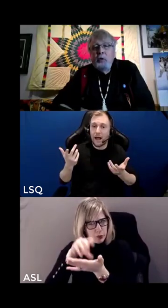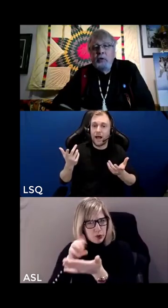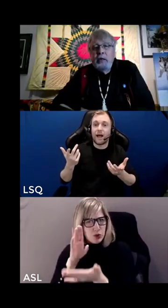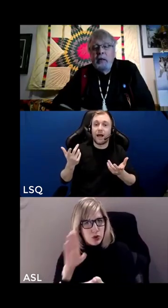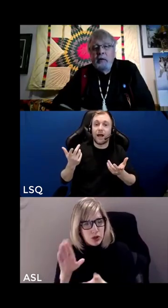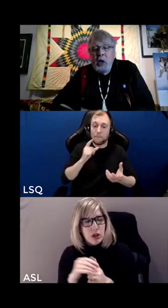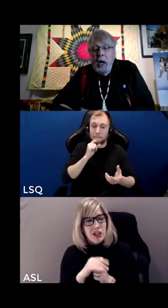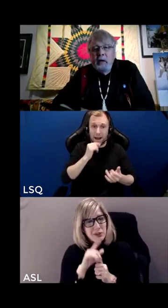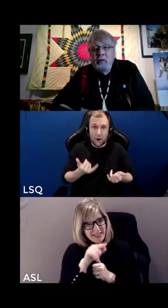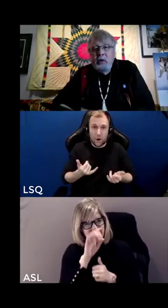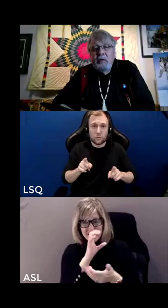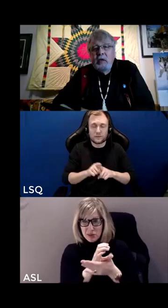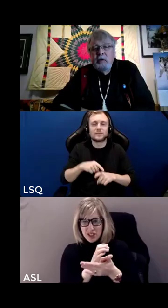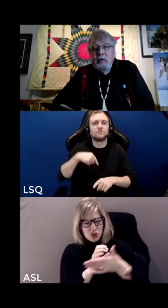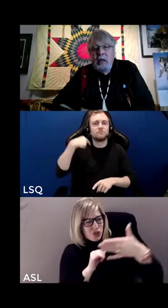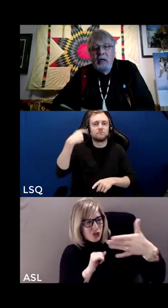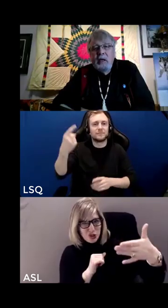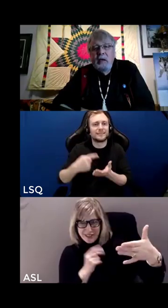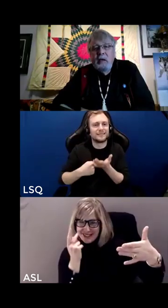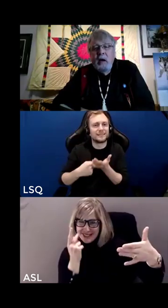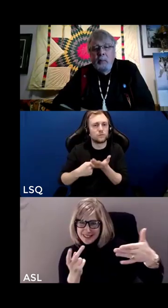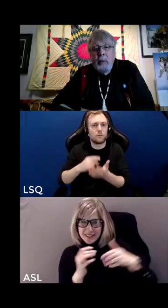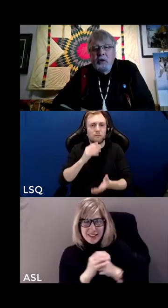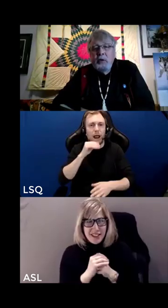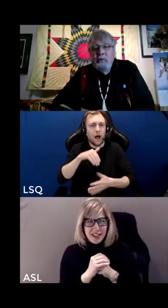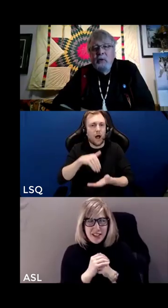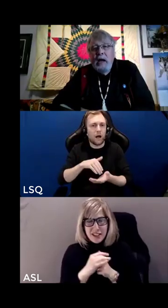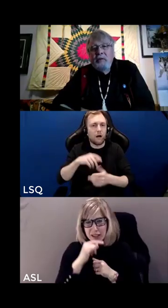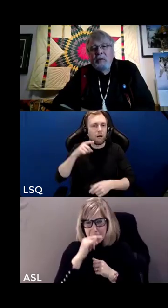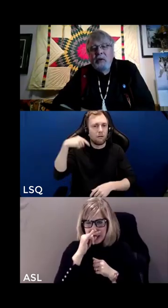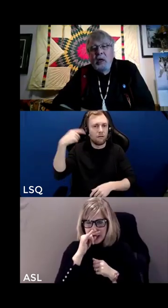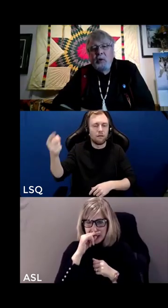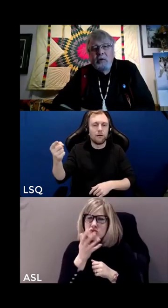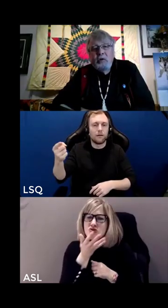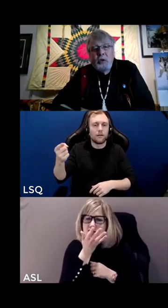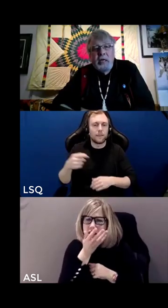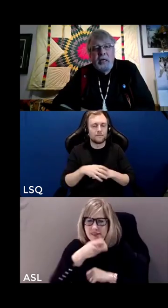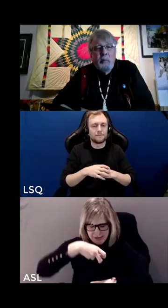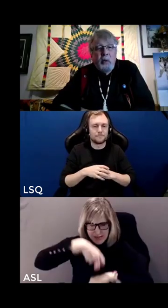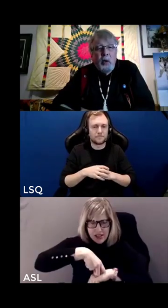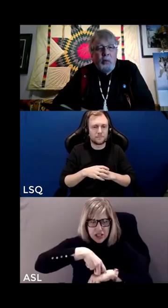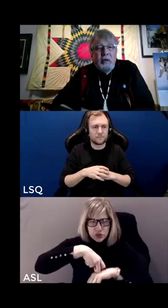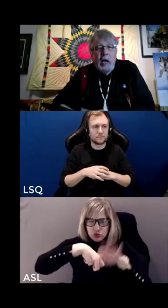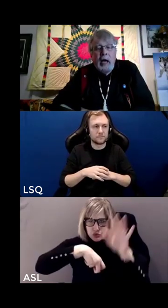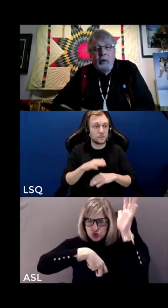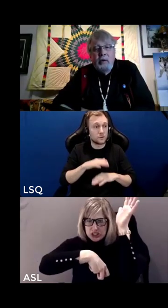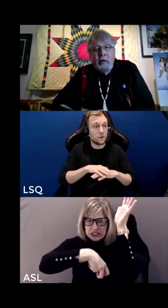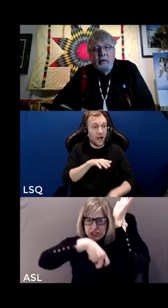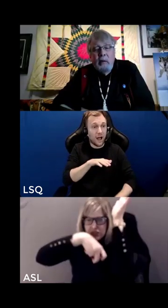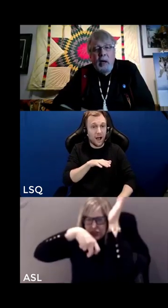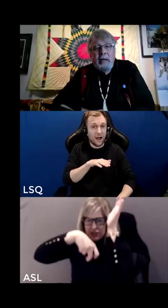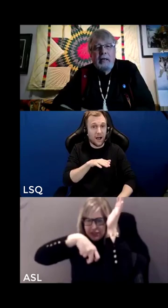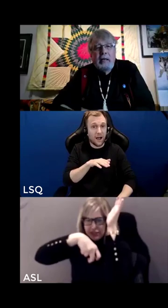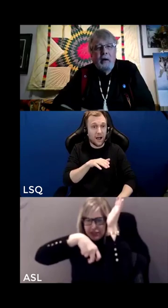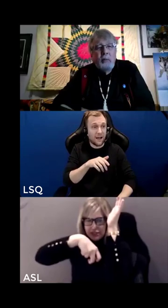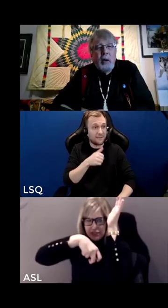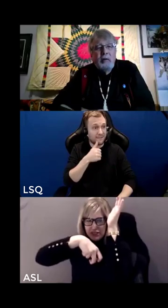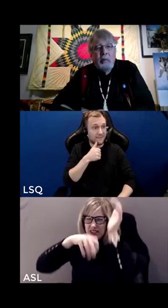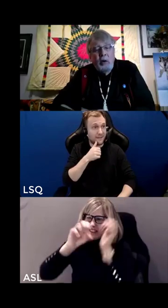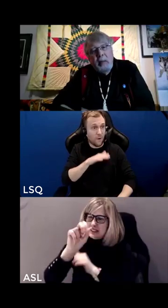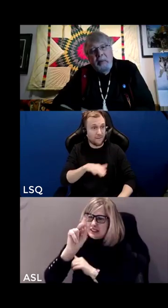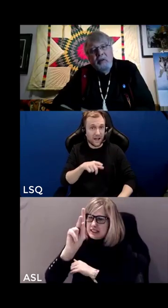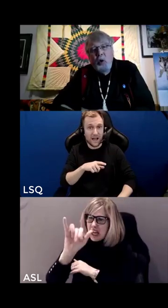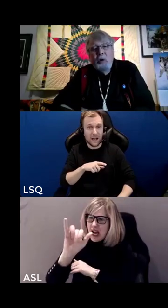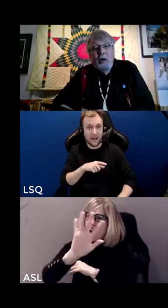shows the child as you can see sitting on a patch of grass under a tree with sky with some kind of cloud